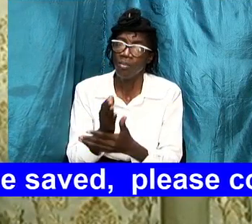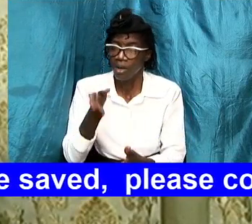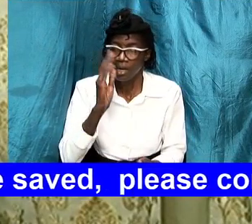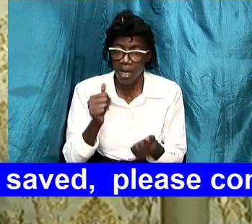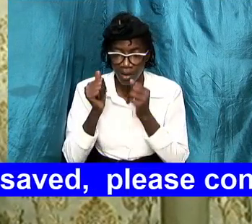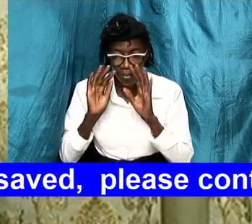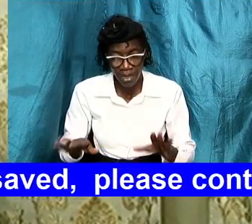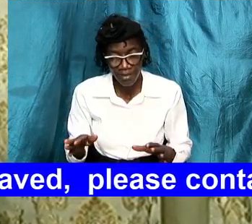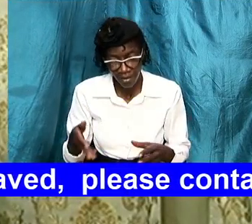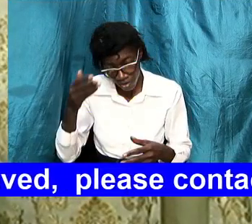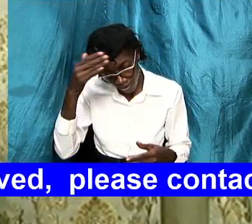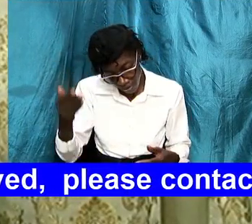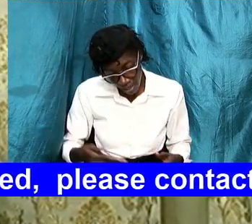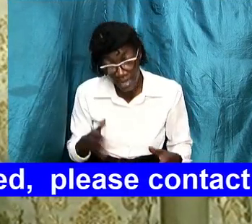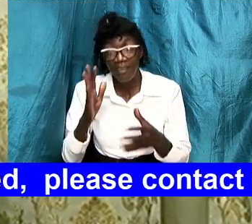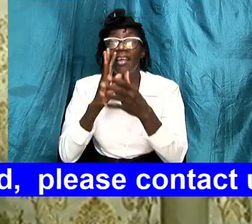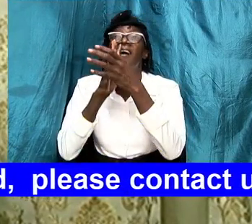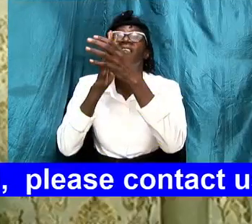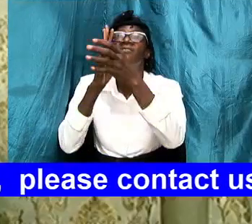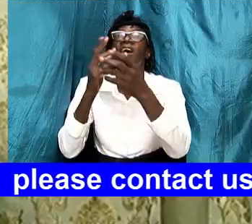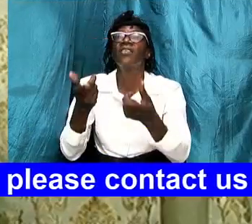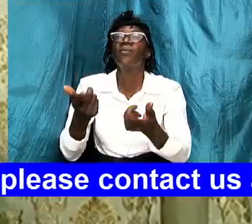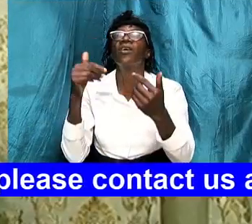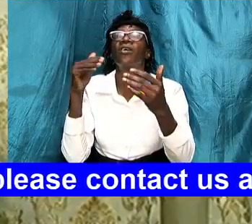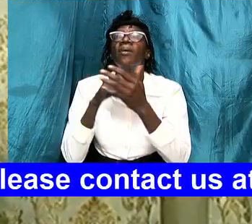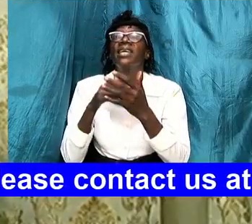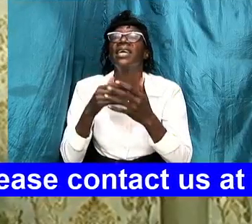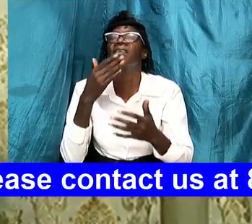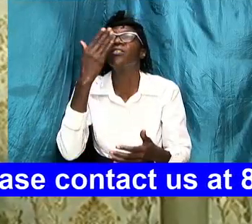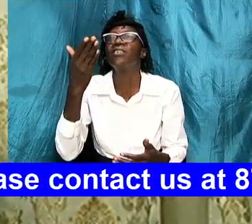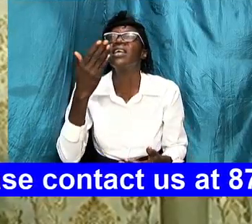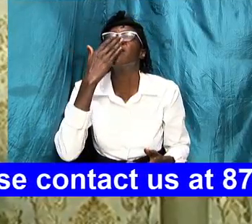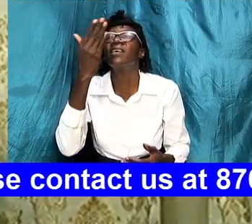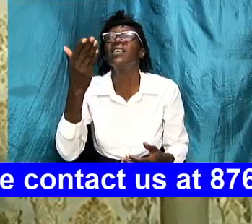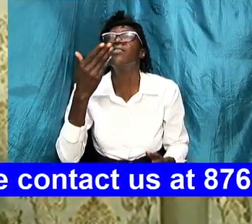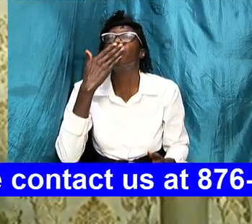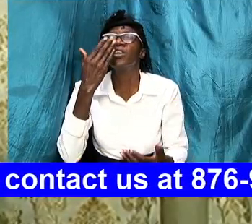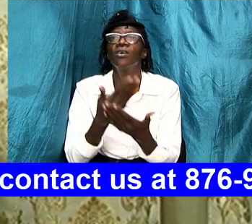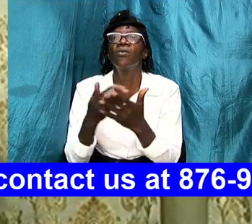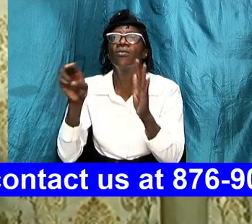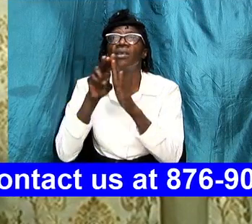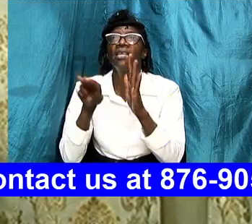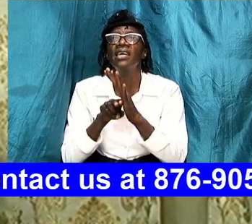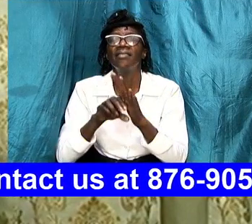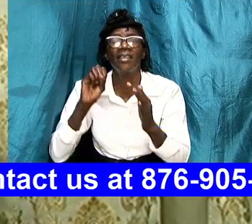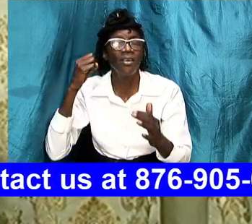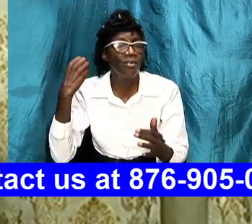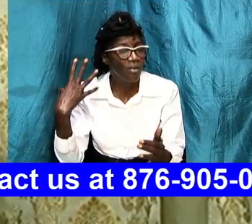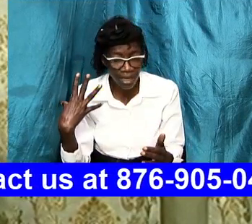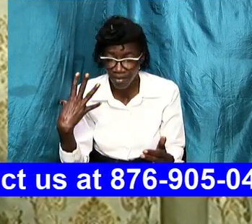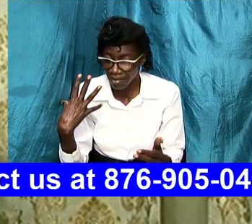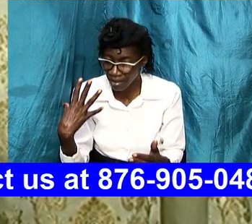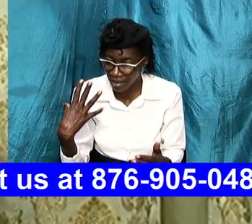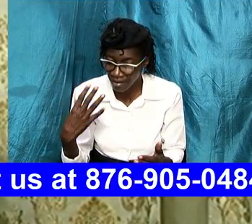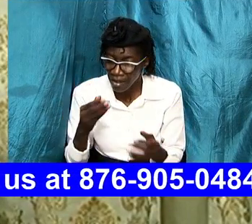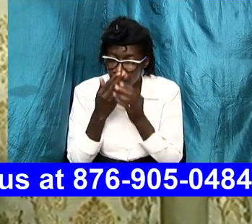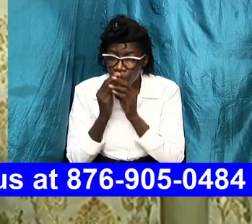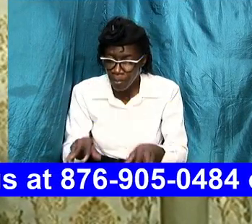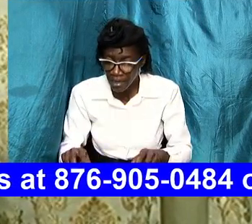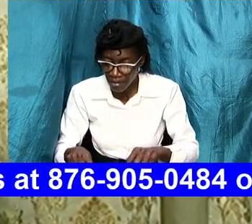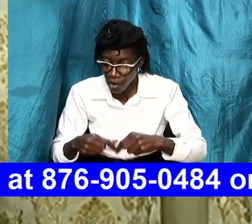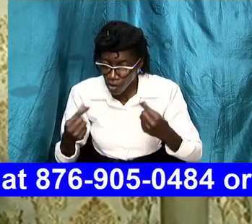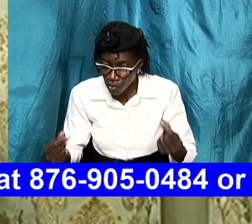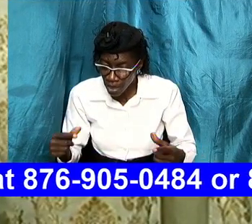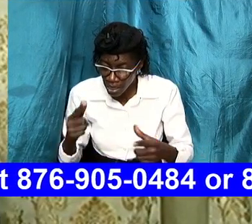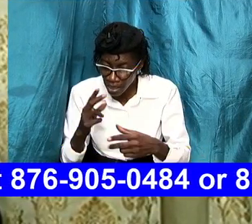let's just bow our heads for prayer father we come again and we say thank you for your goodness and for your graciousness we bless your great name and we thank